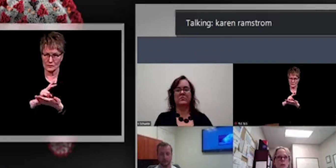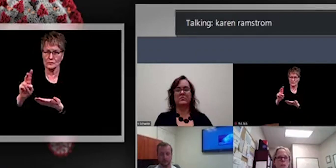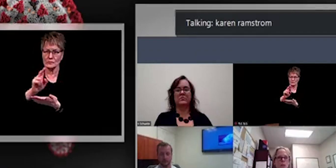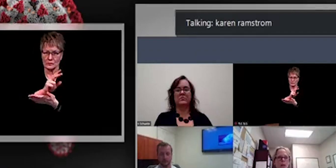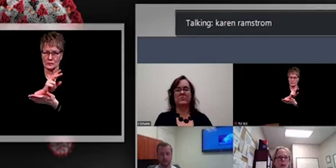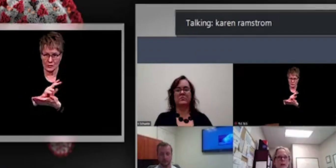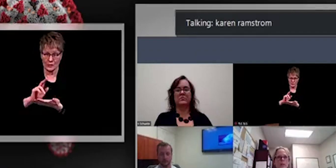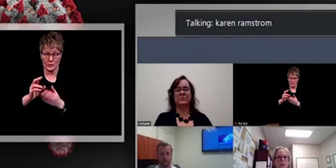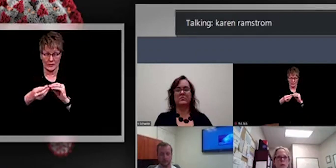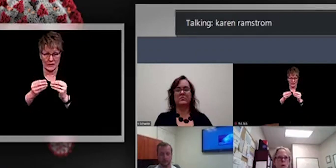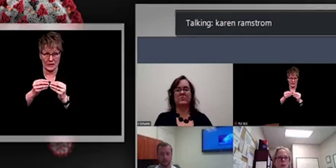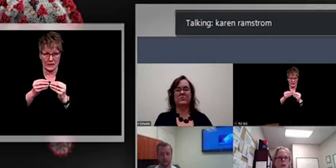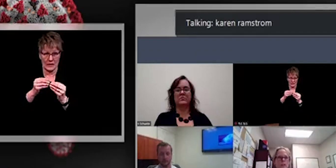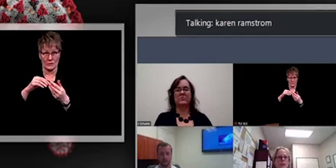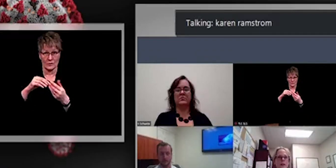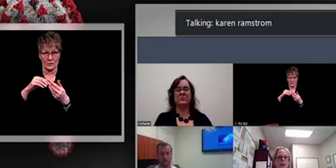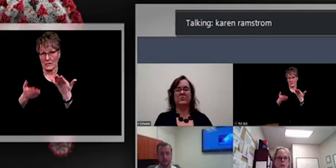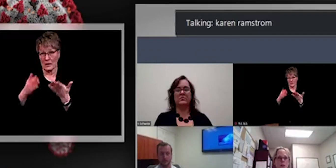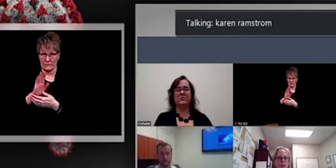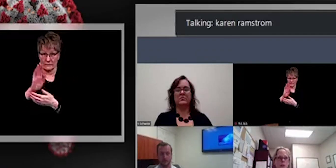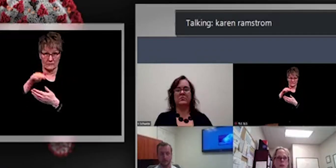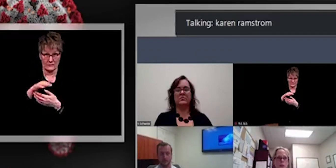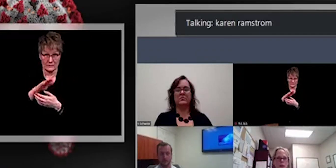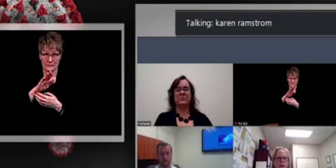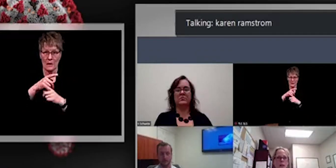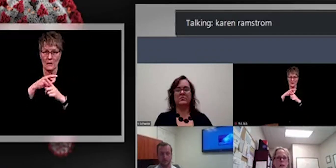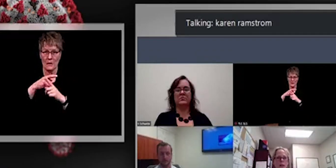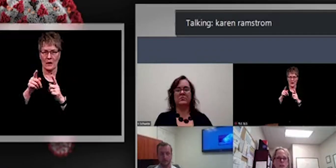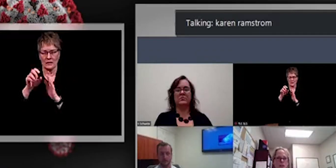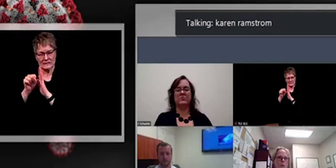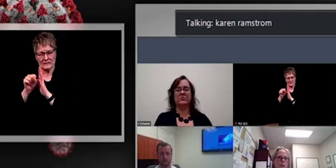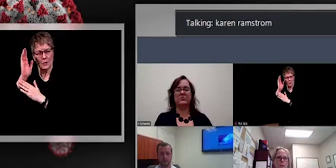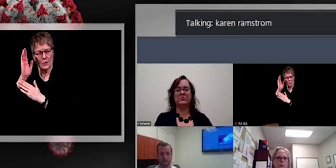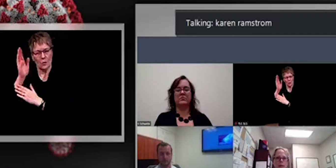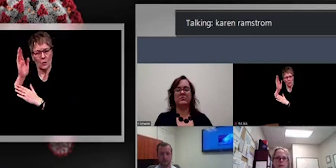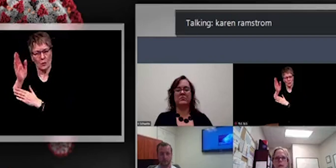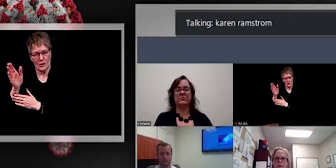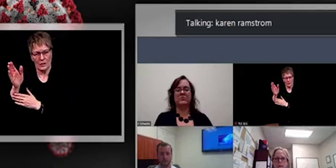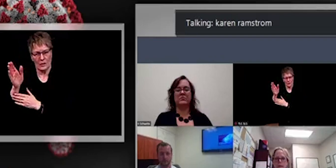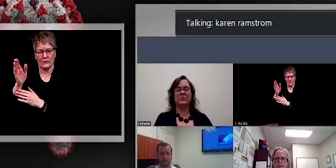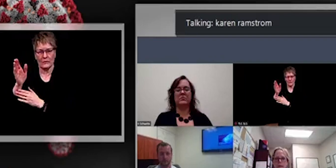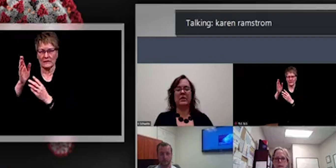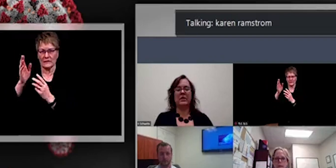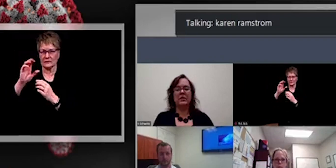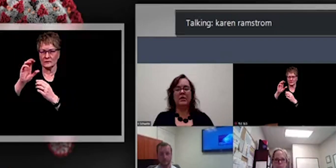soon we'll get to where we have more of a regimented kind of regular weekly allocation that will be coming.